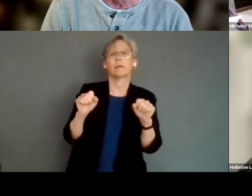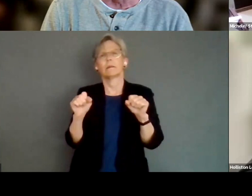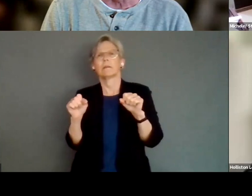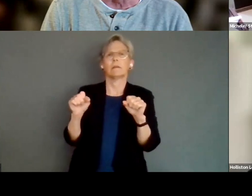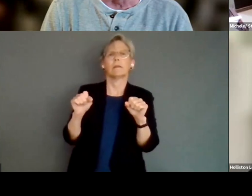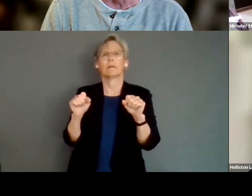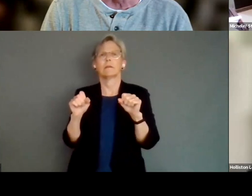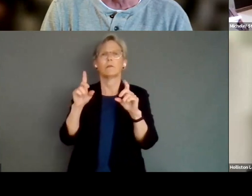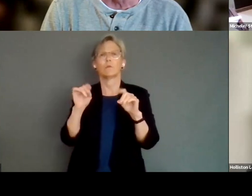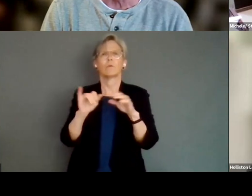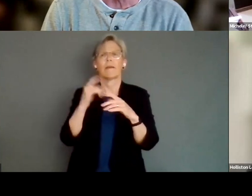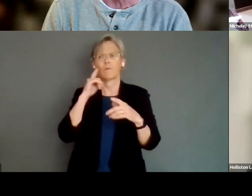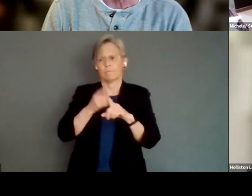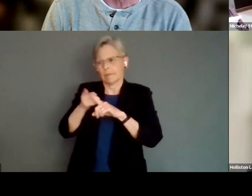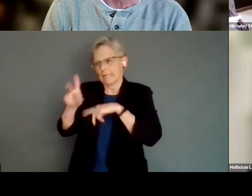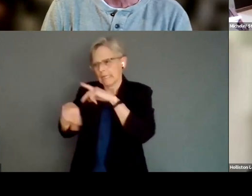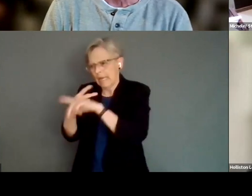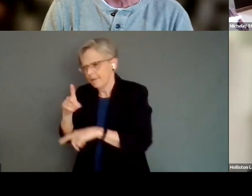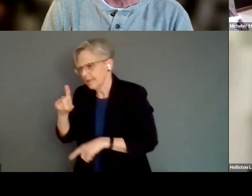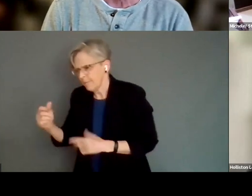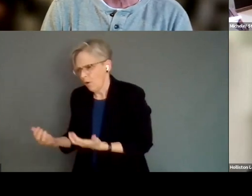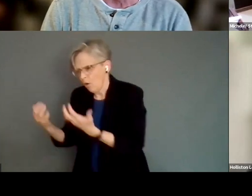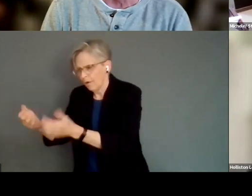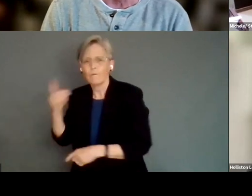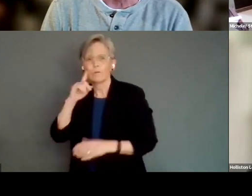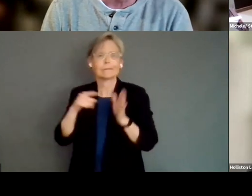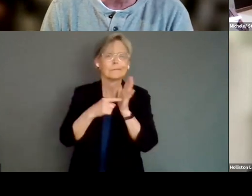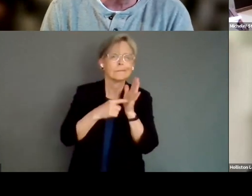disabled audience. So if we're talking about, you know,